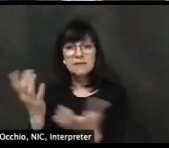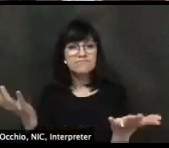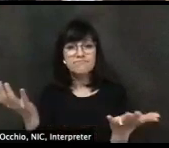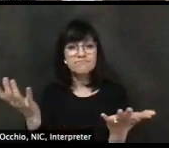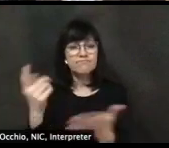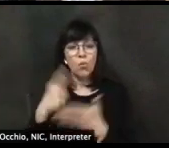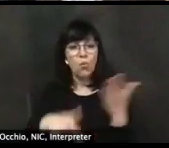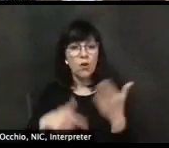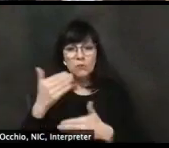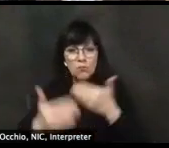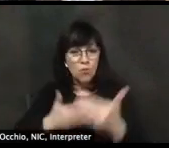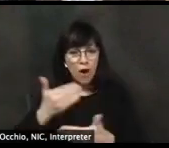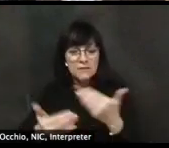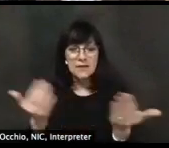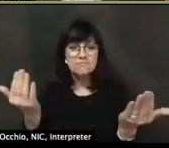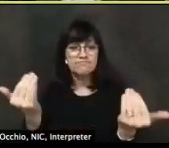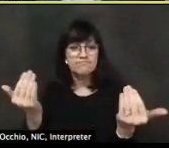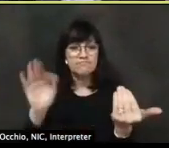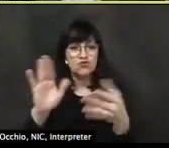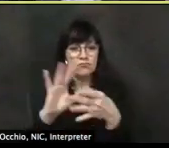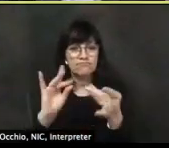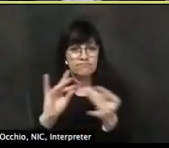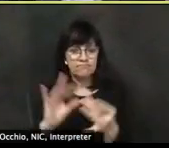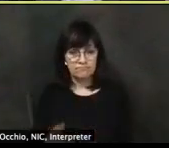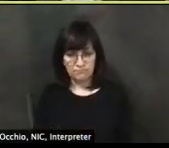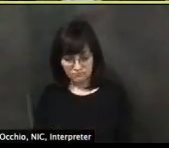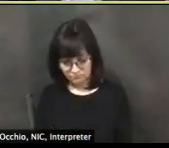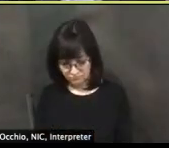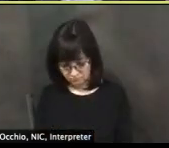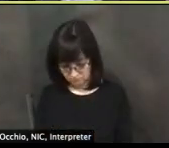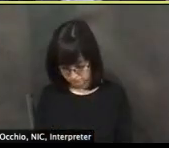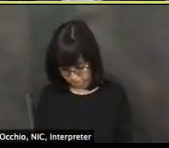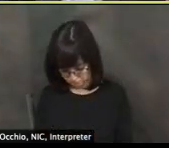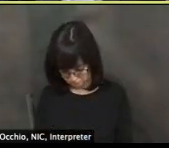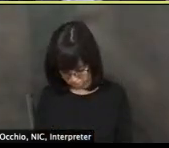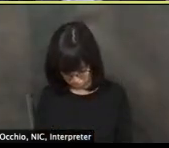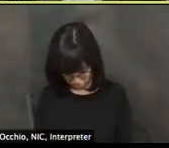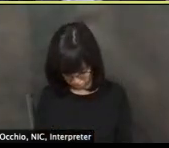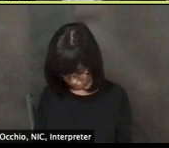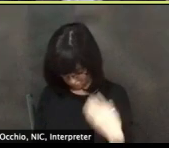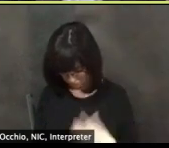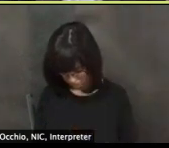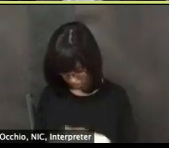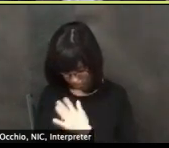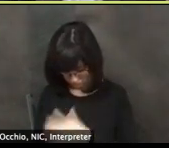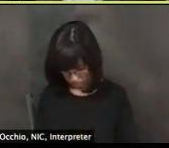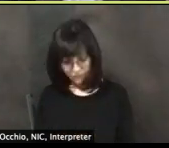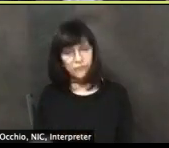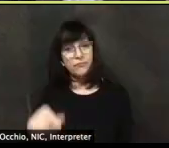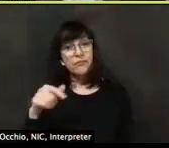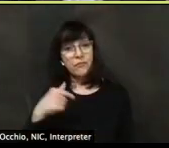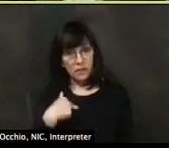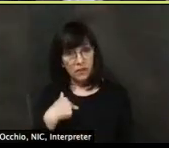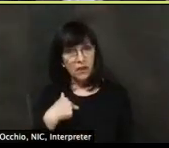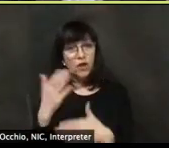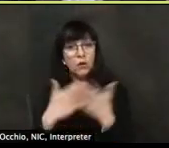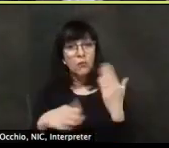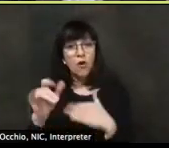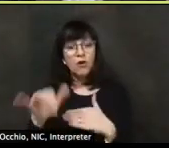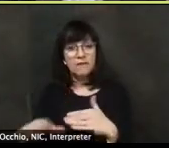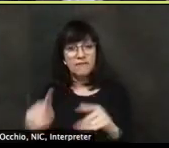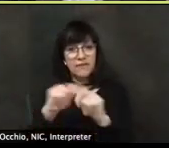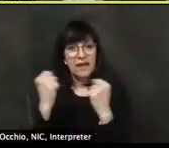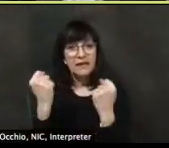at the Division of Small Business? Yeah, absolutely. So we're part of the team that's working on trying to determine that.